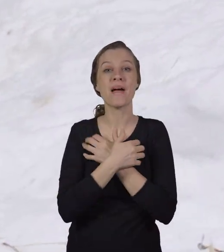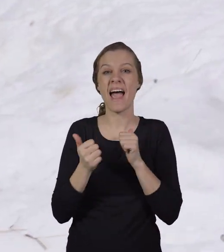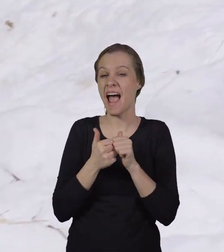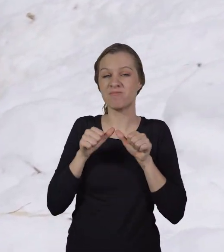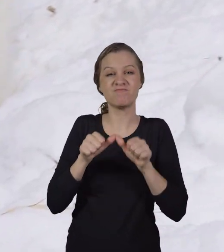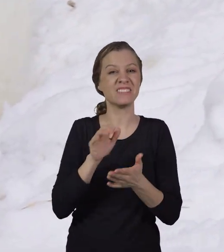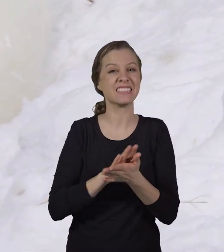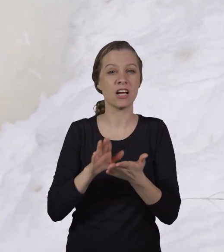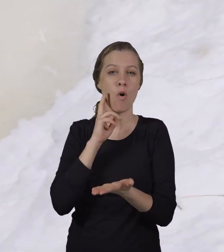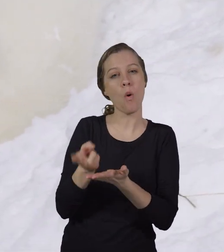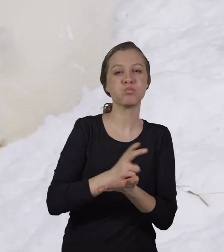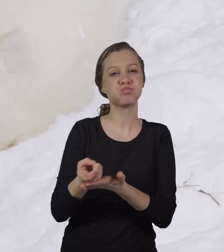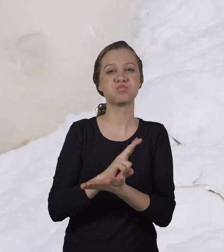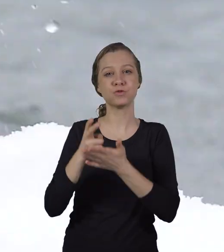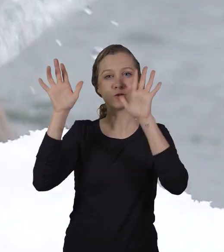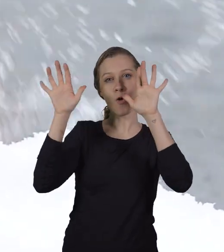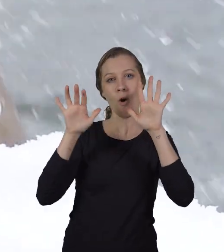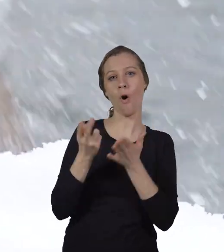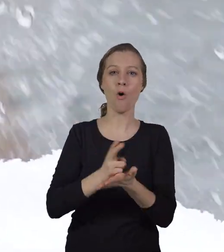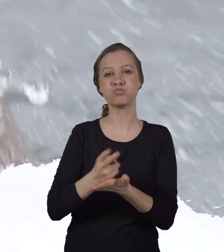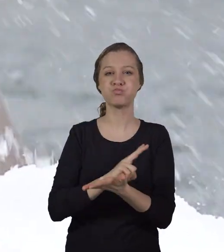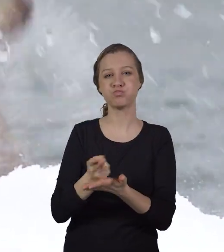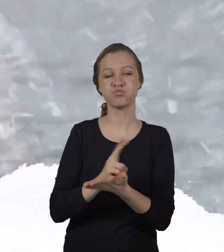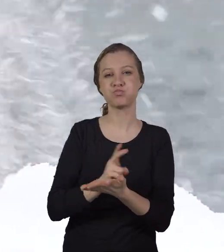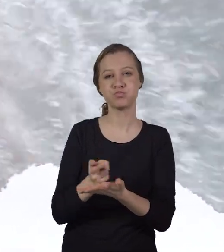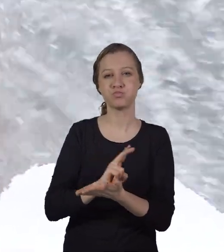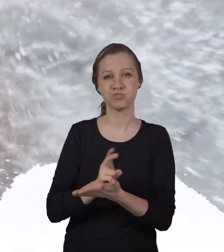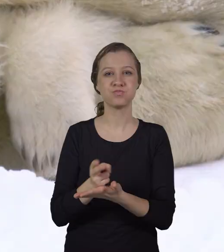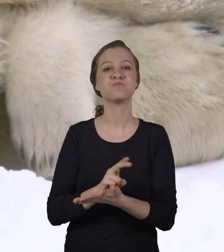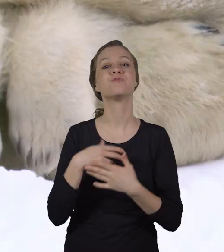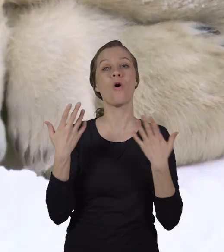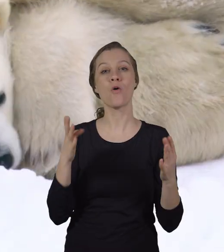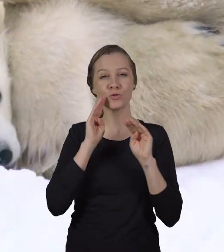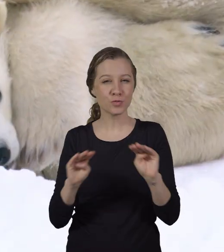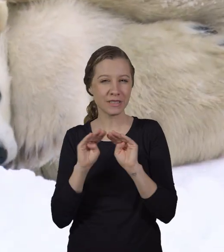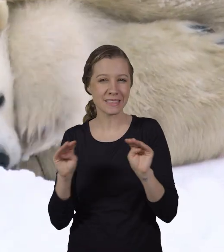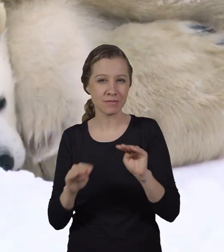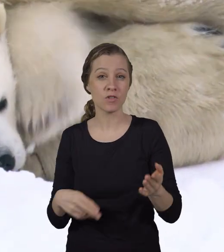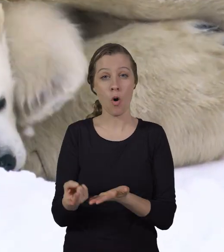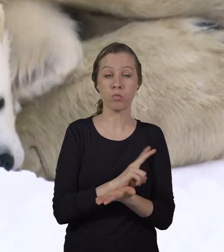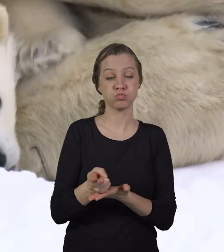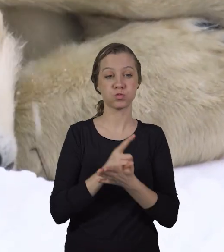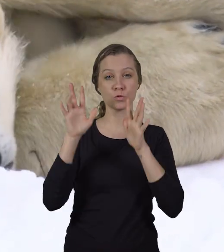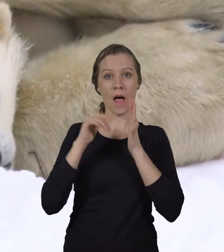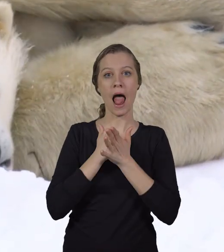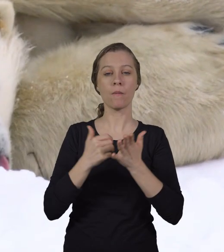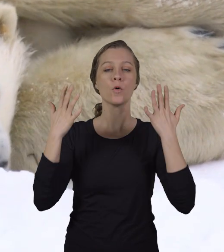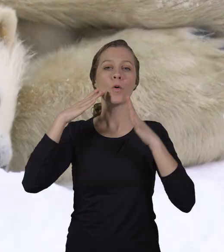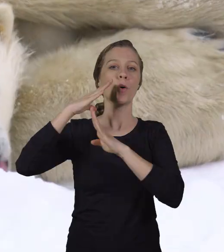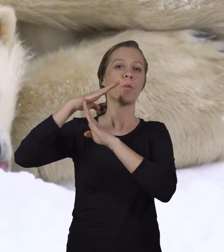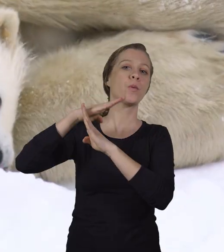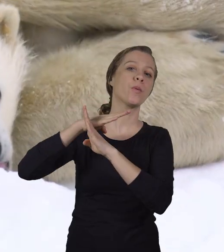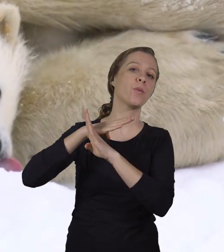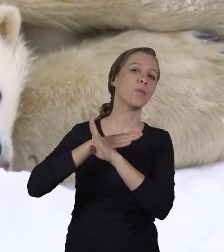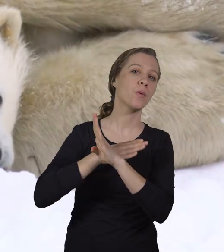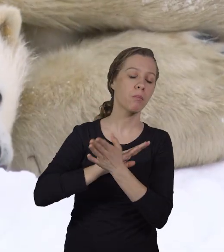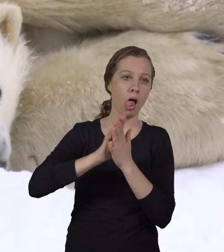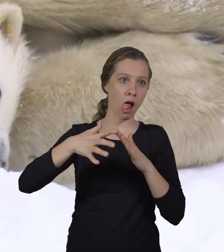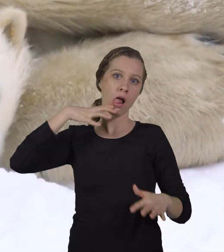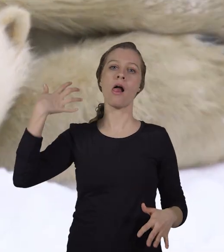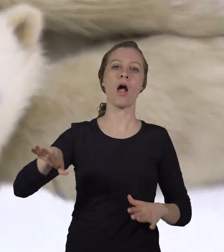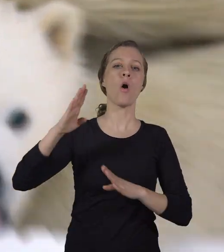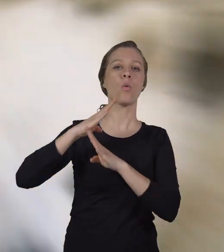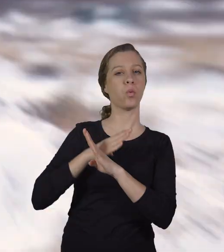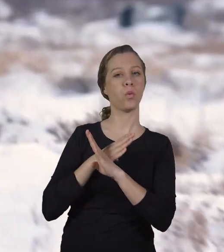stay clean by rolling in the snow or swimming. Rolling in the snow also helps them to cool off when they